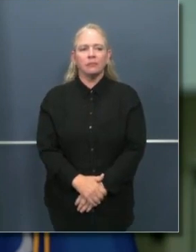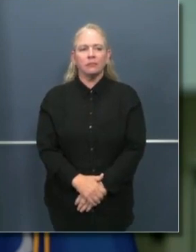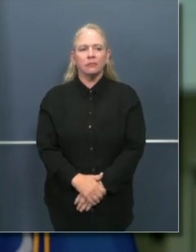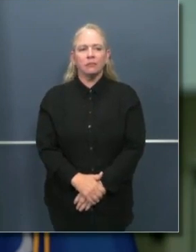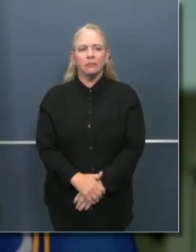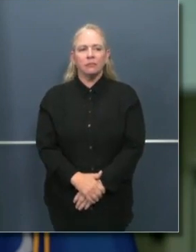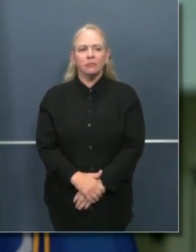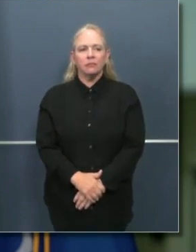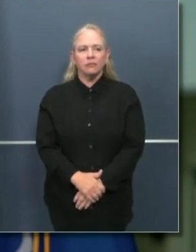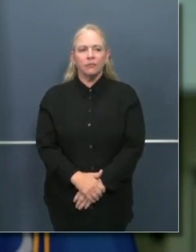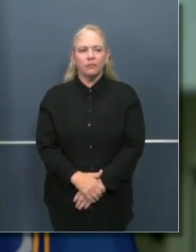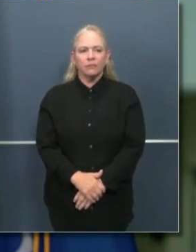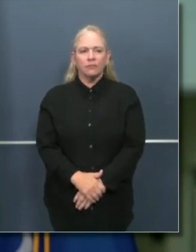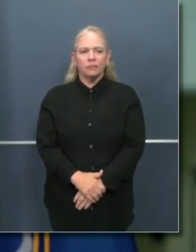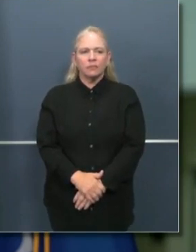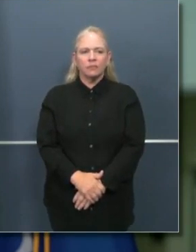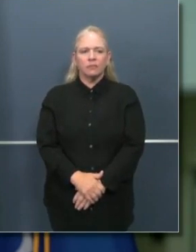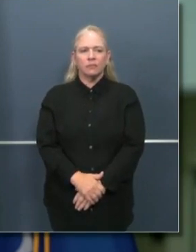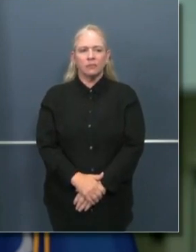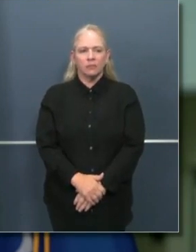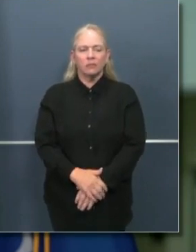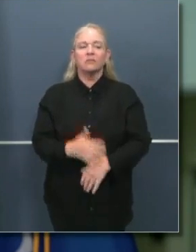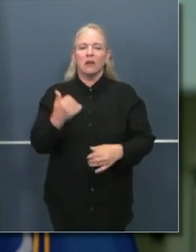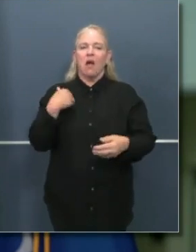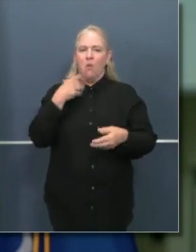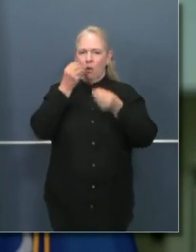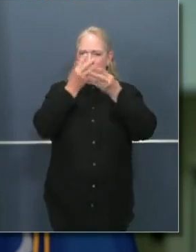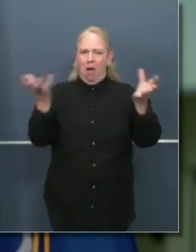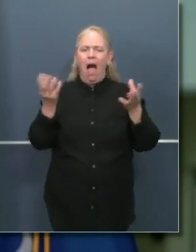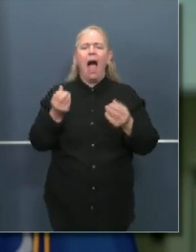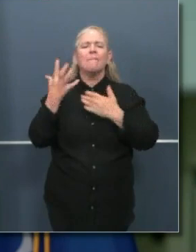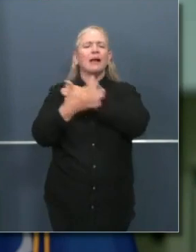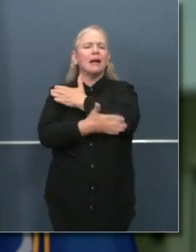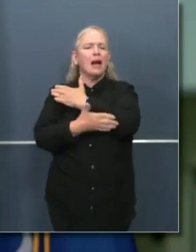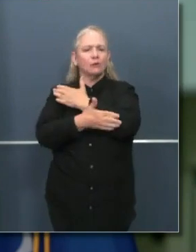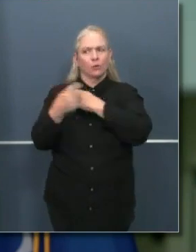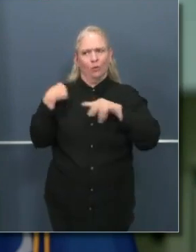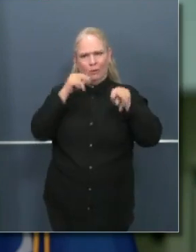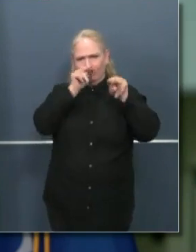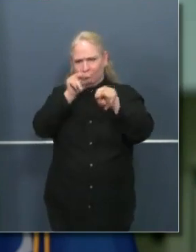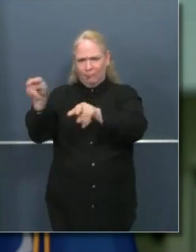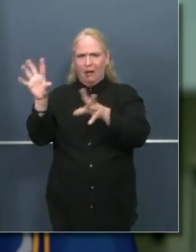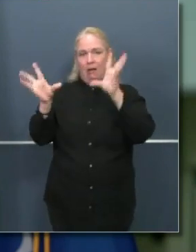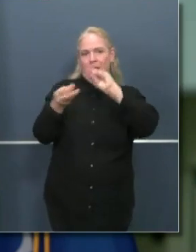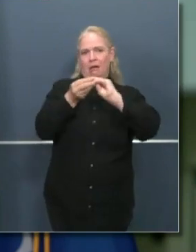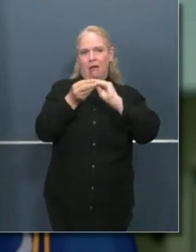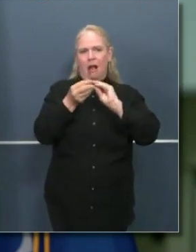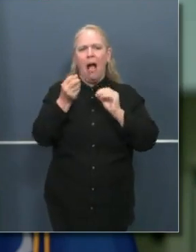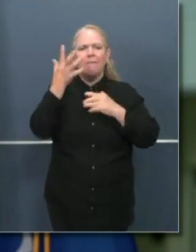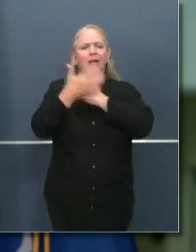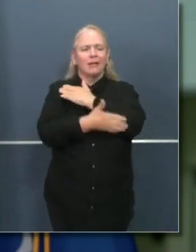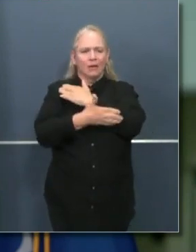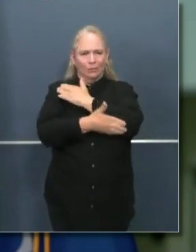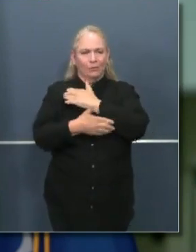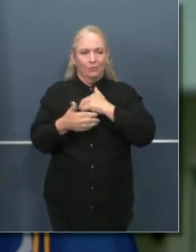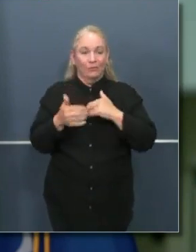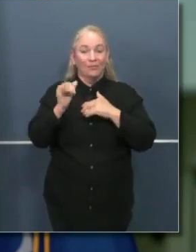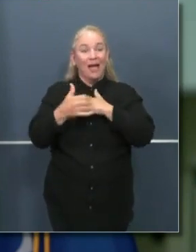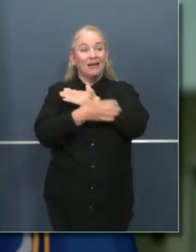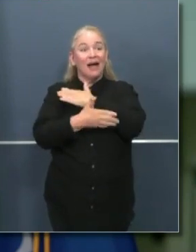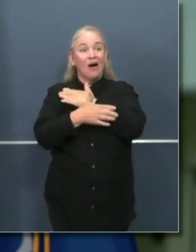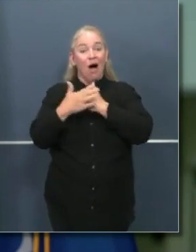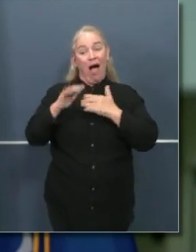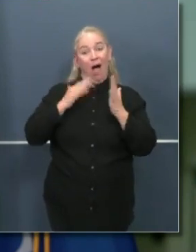on the number of counties in the state of California that we're monitoring, counties that have been on a list for